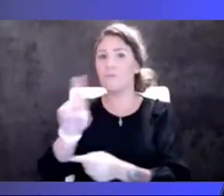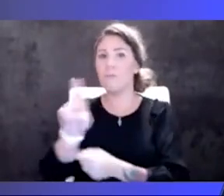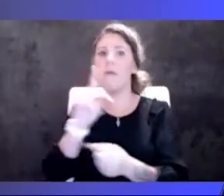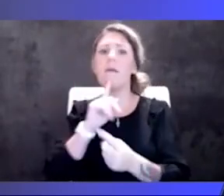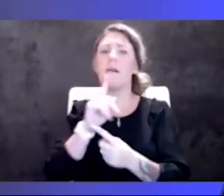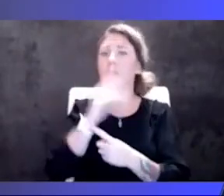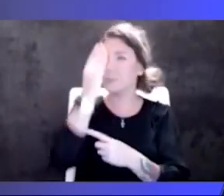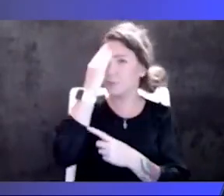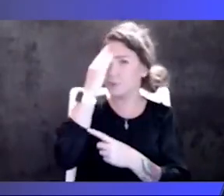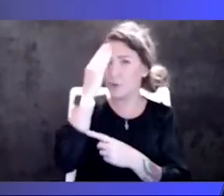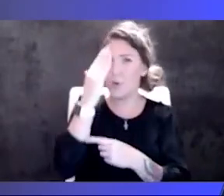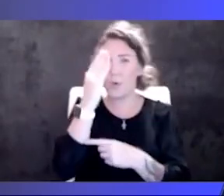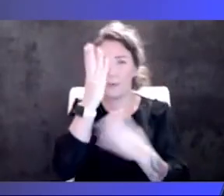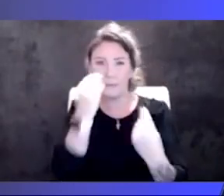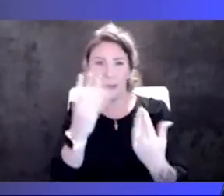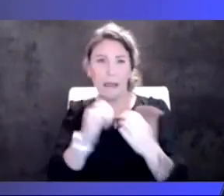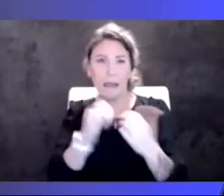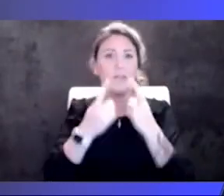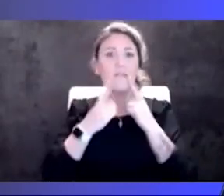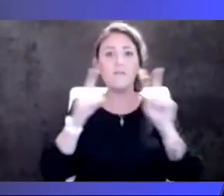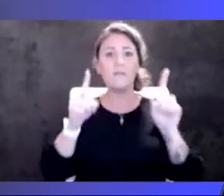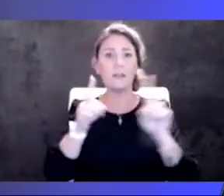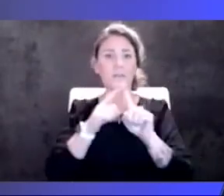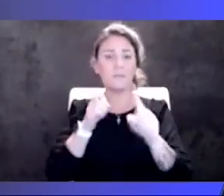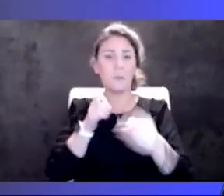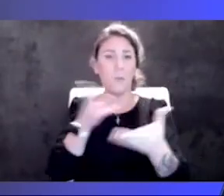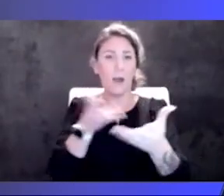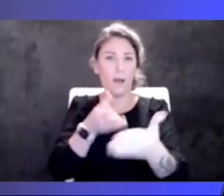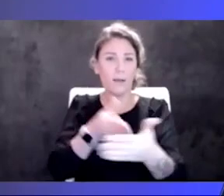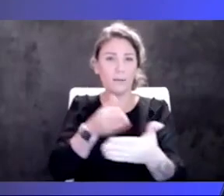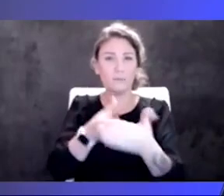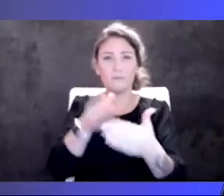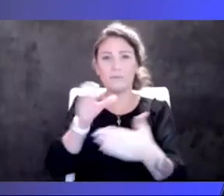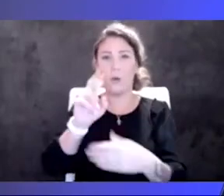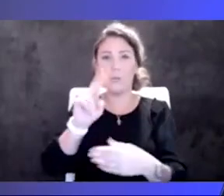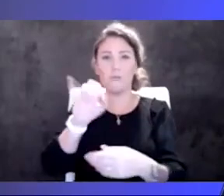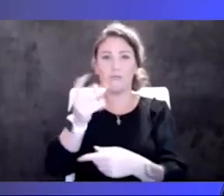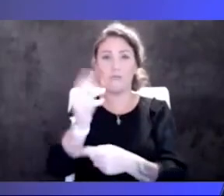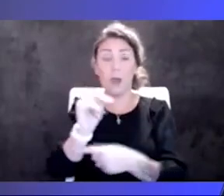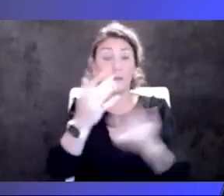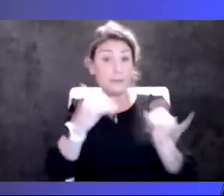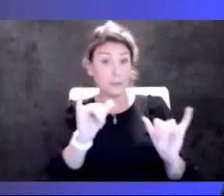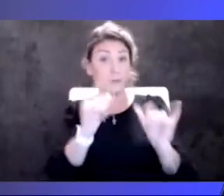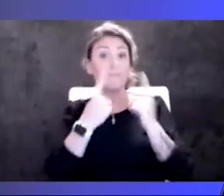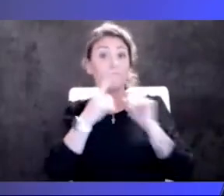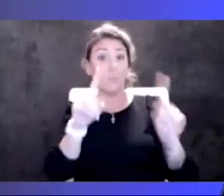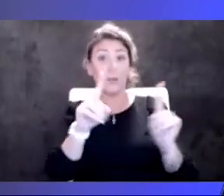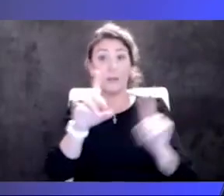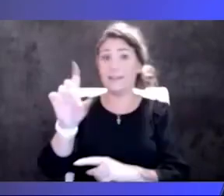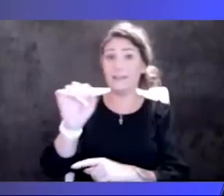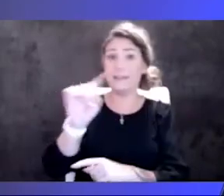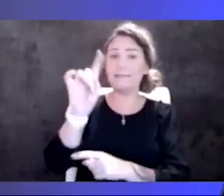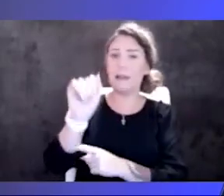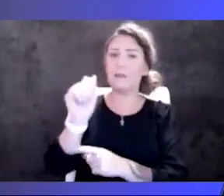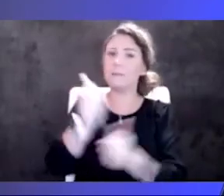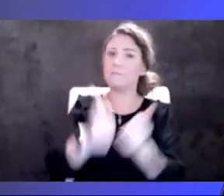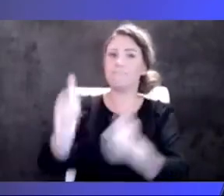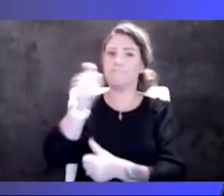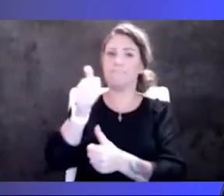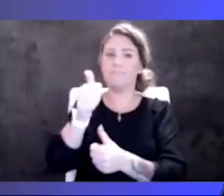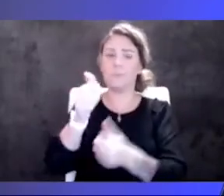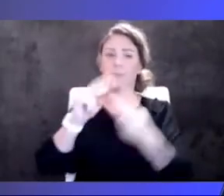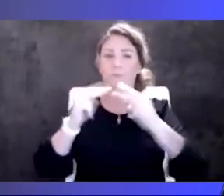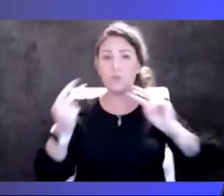monoclonal products are among Omicron. But we do know they still work against Delta, which is still the predominant strain. You know, it might change